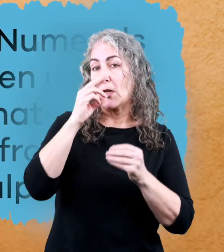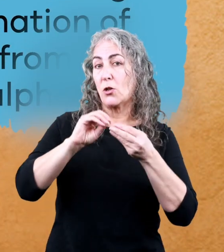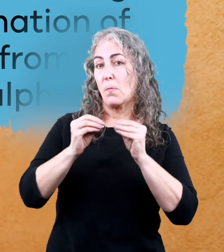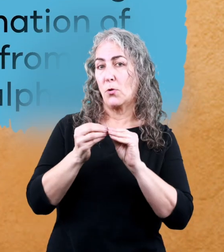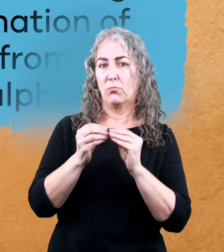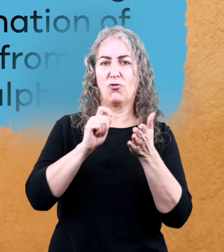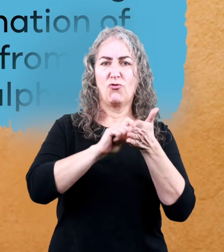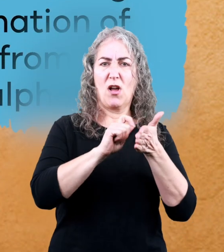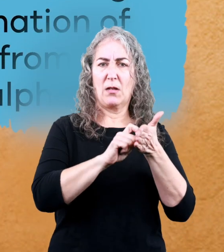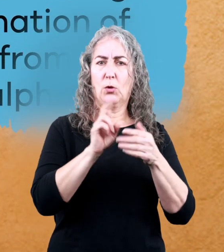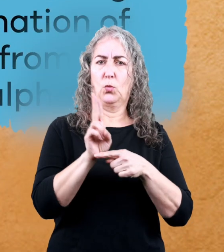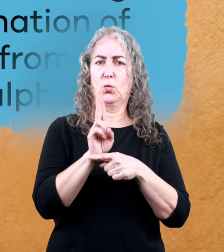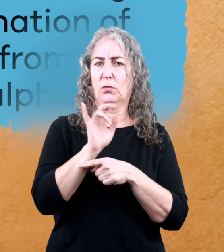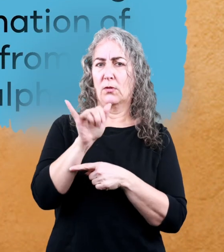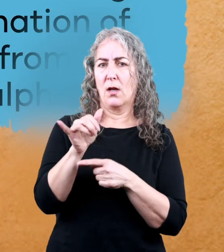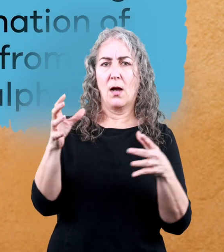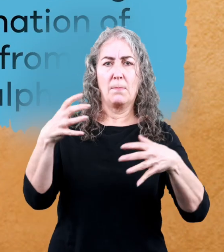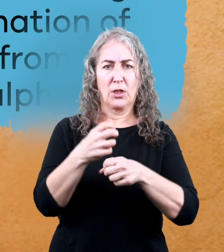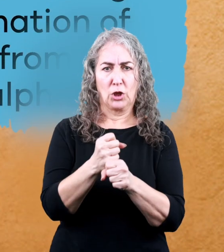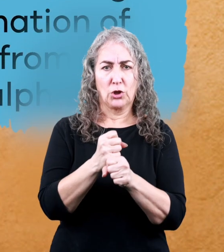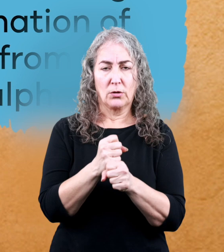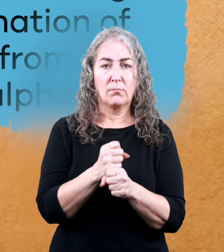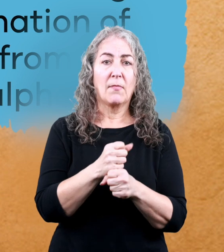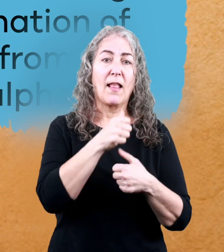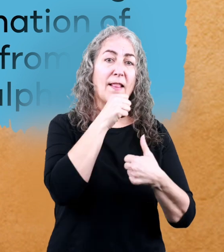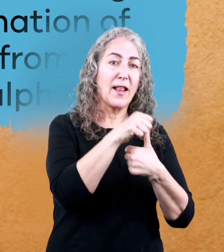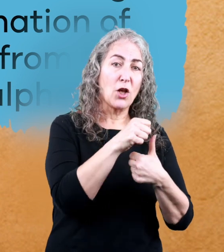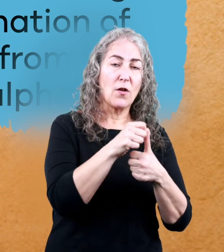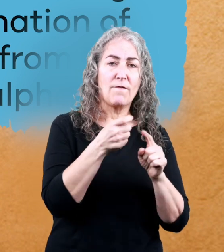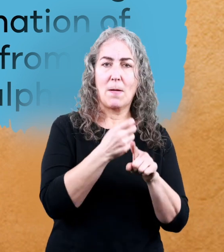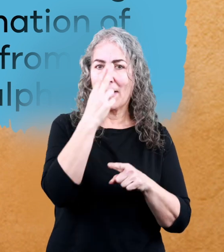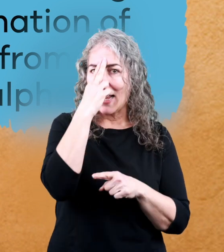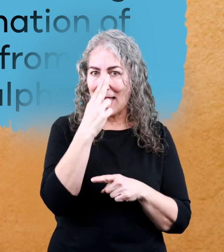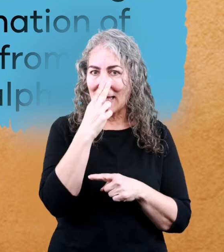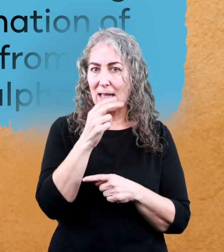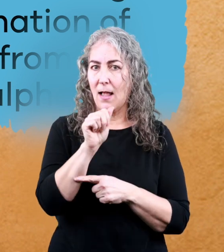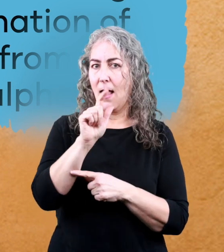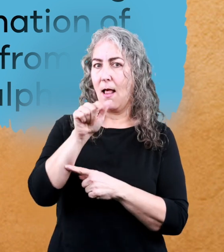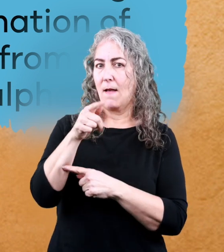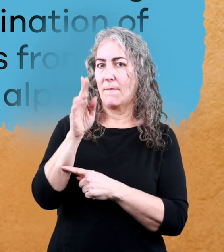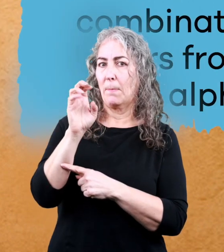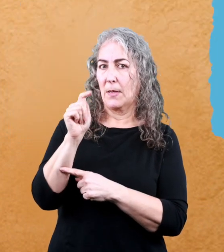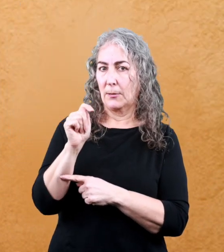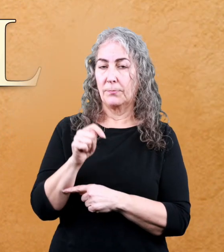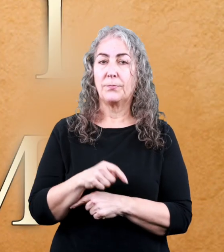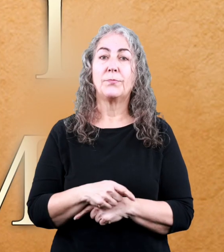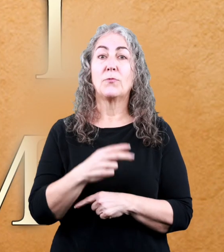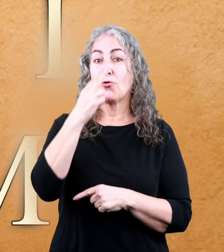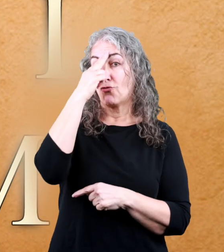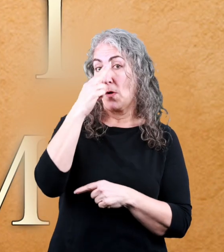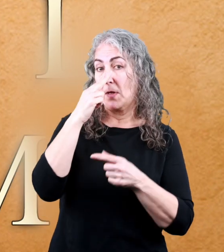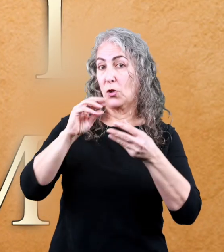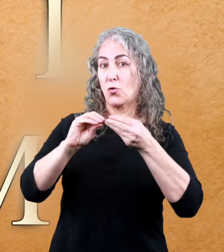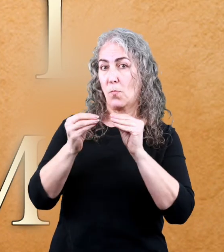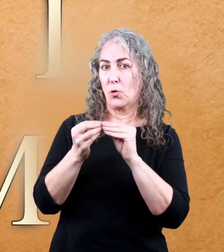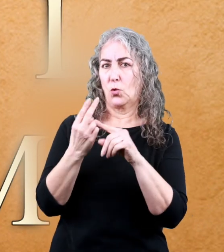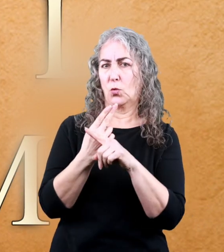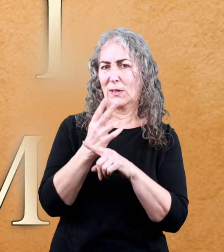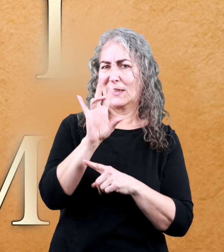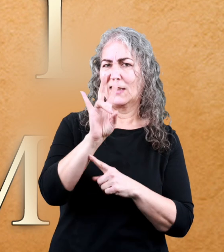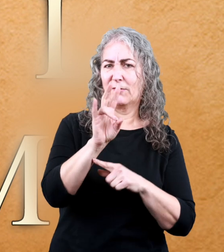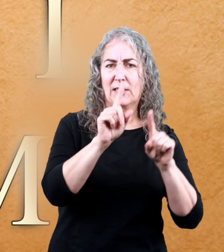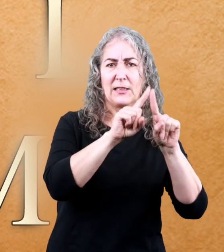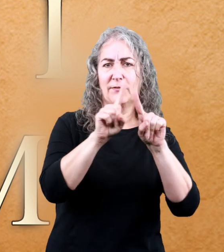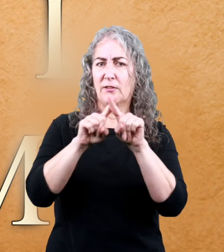Roman numerals are written by using a combination of letters from the Latin alphabet. Today, Roman